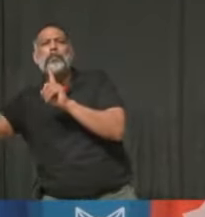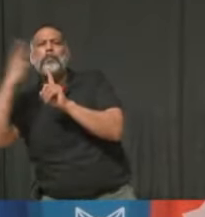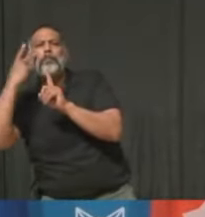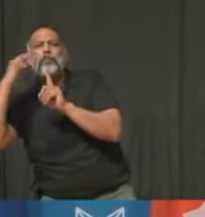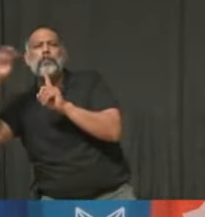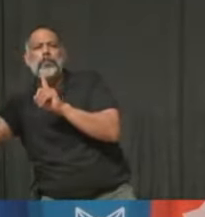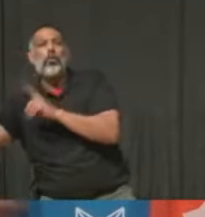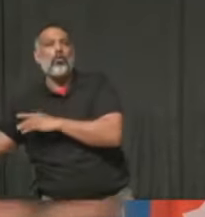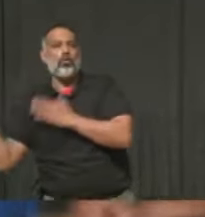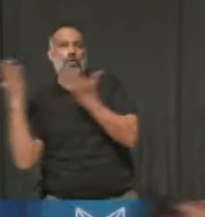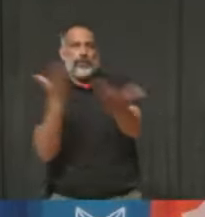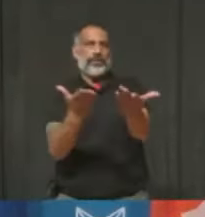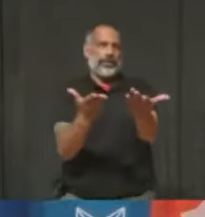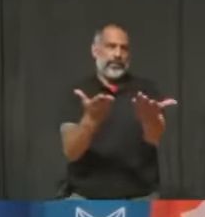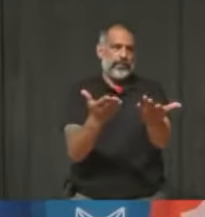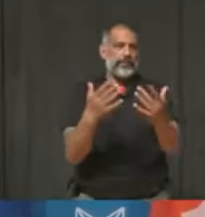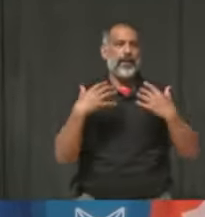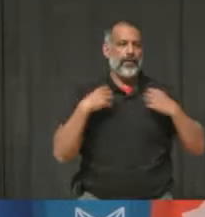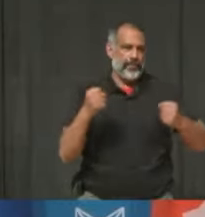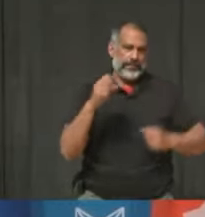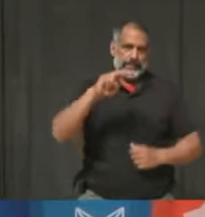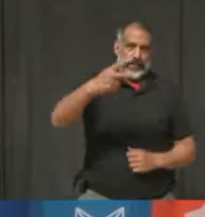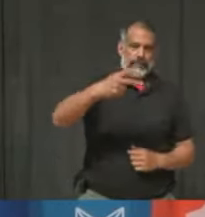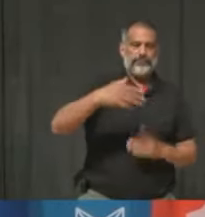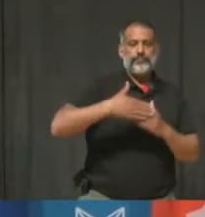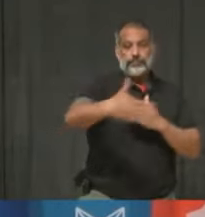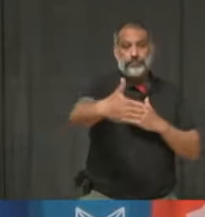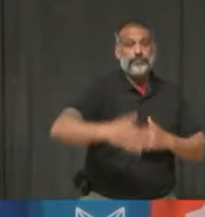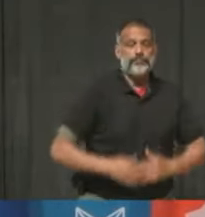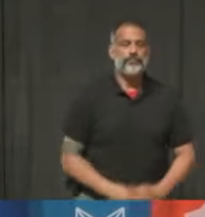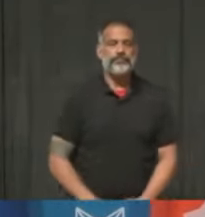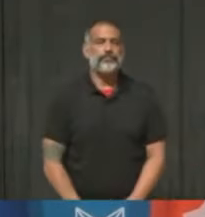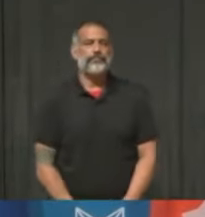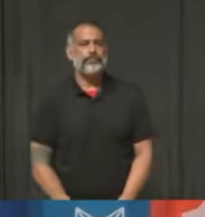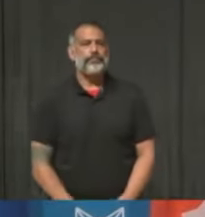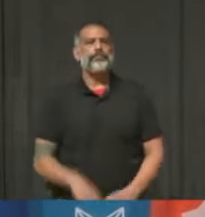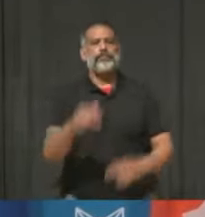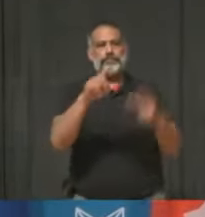the future. Thanks for the question. This is for you also, Dr. Liu.